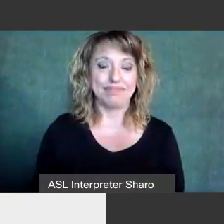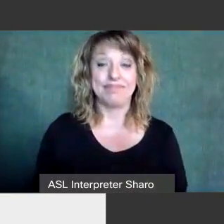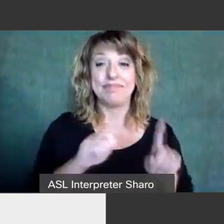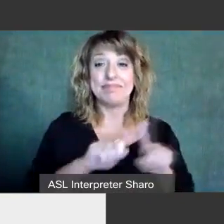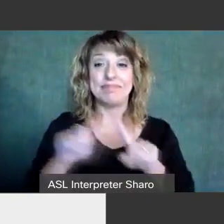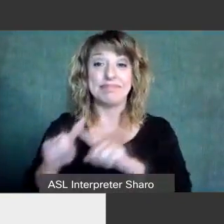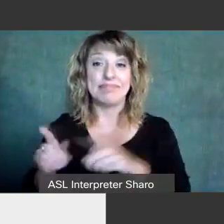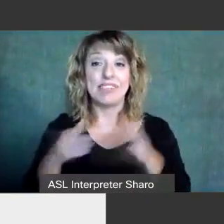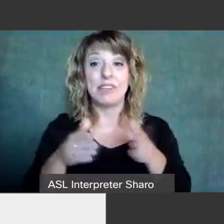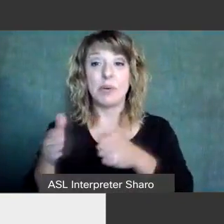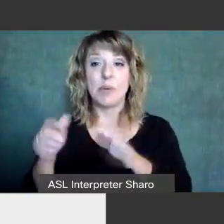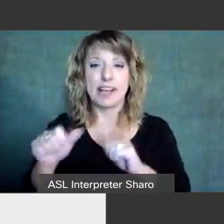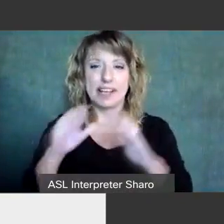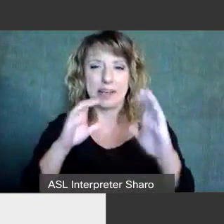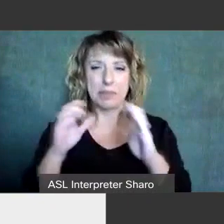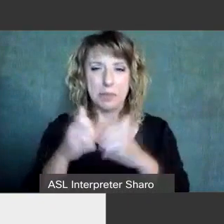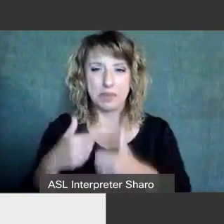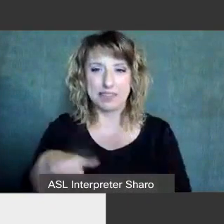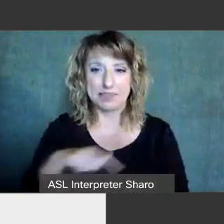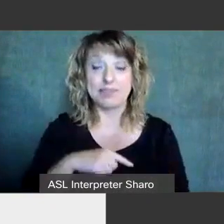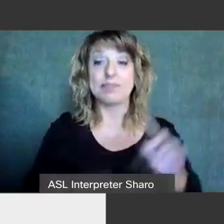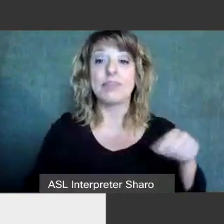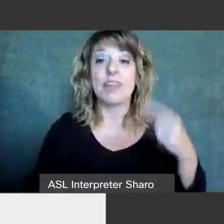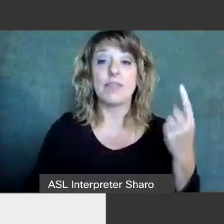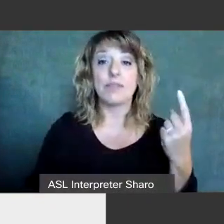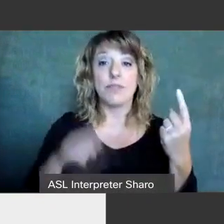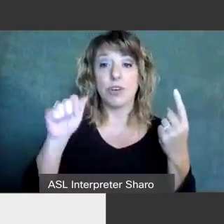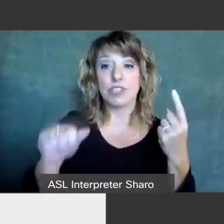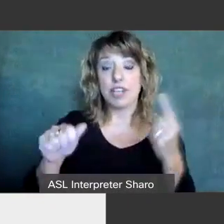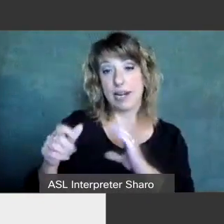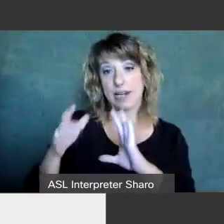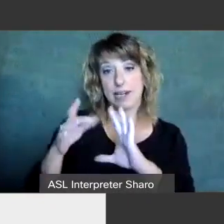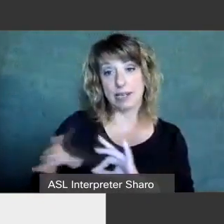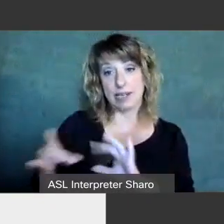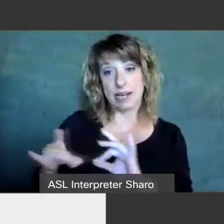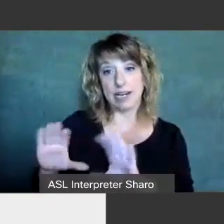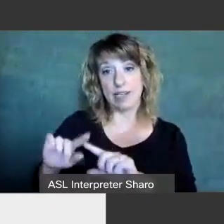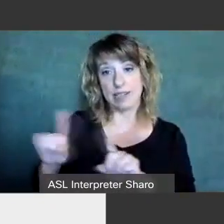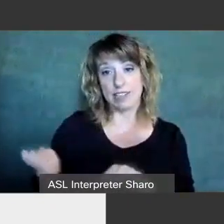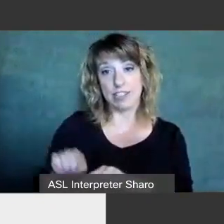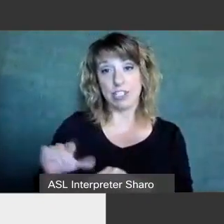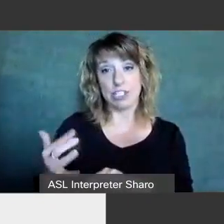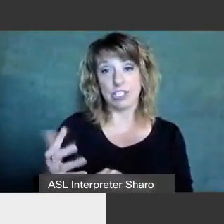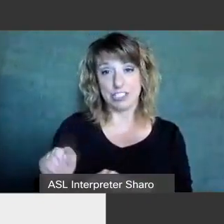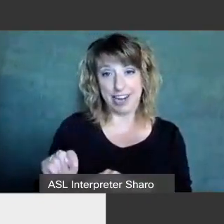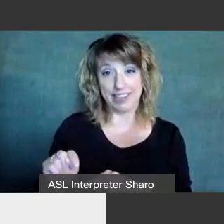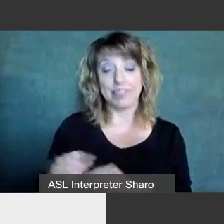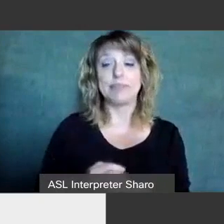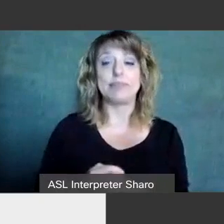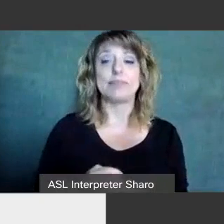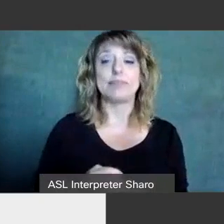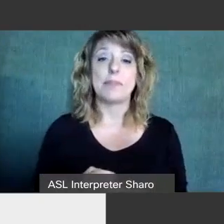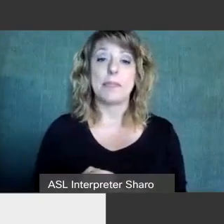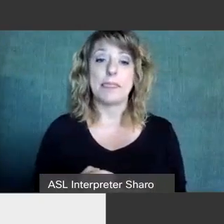communicate with us. First, you can post comments in the chat box. You will see